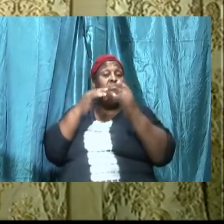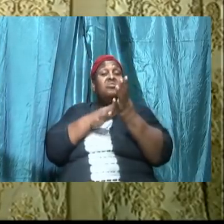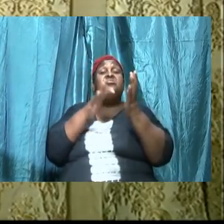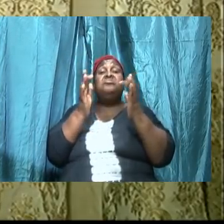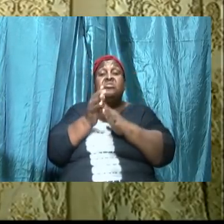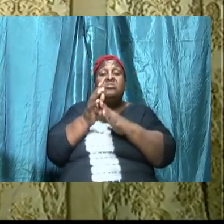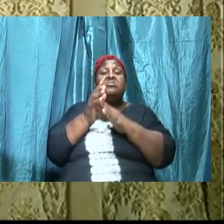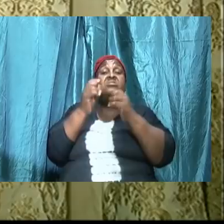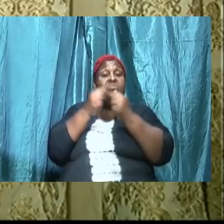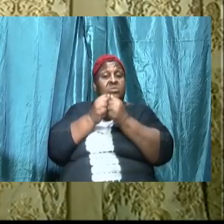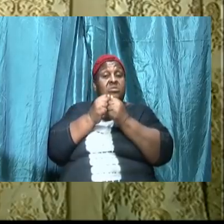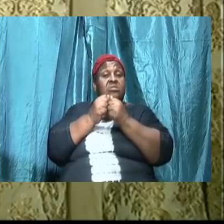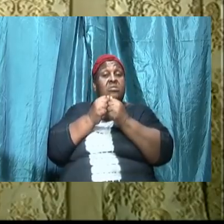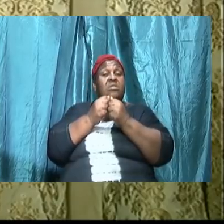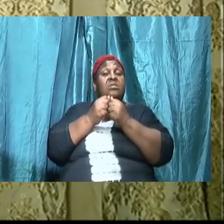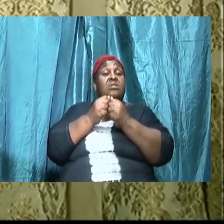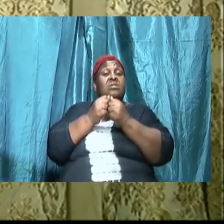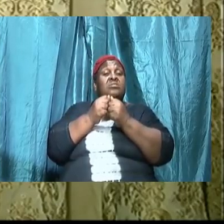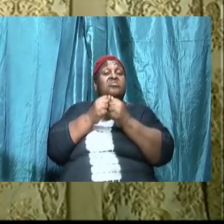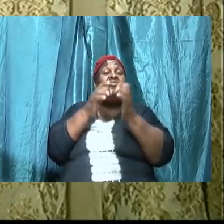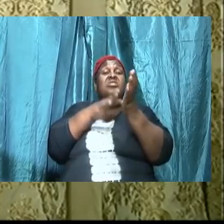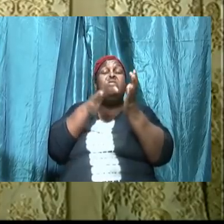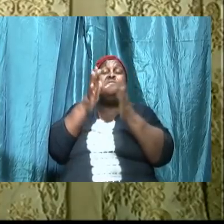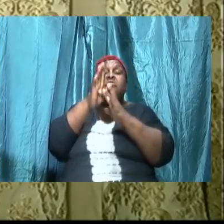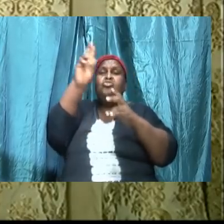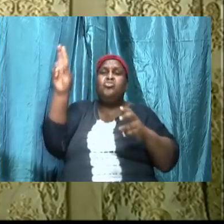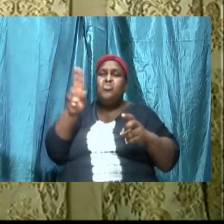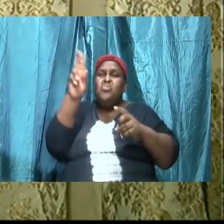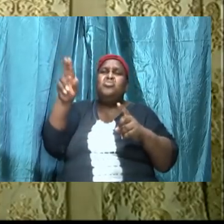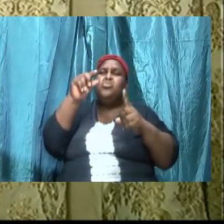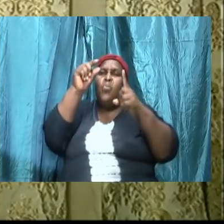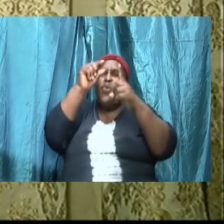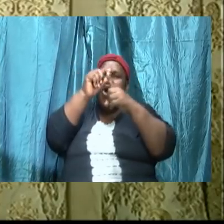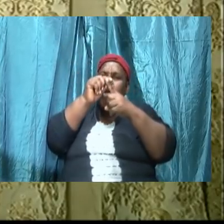that he used from the book